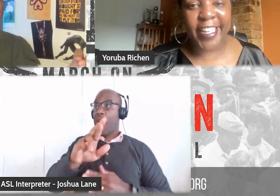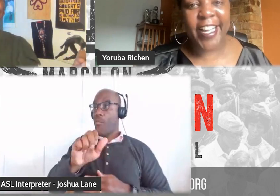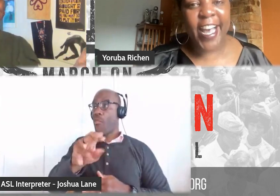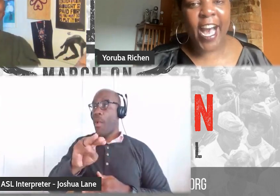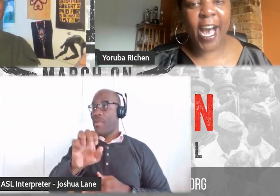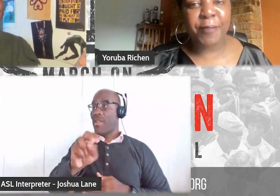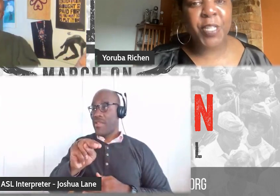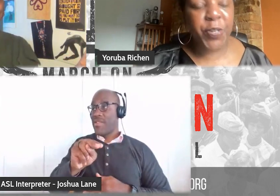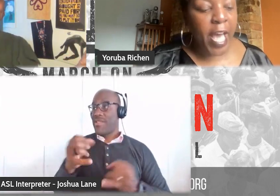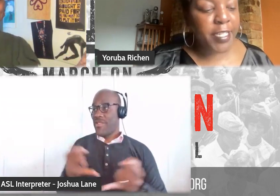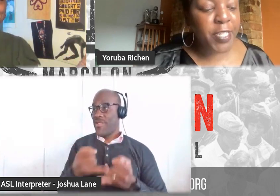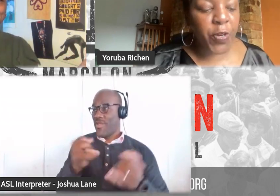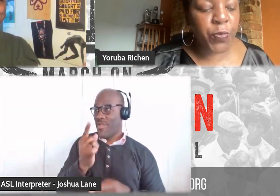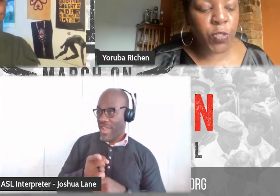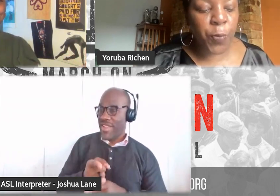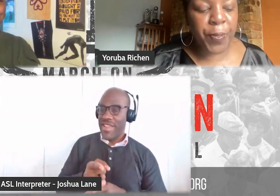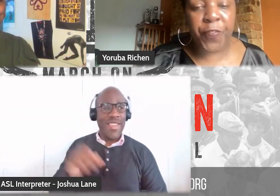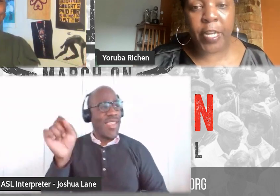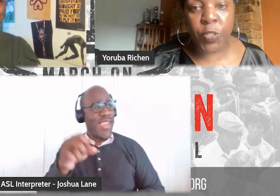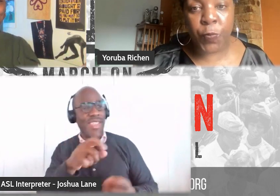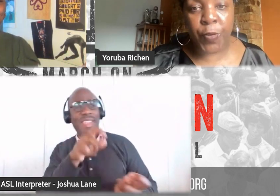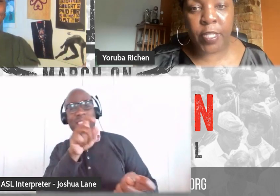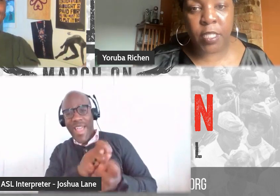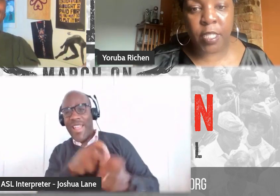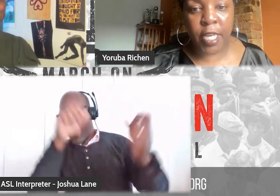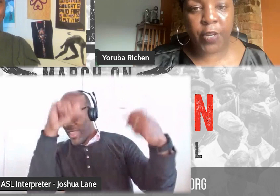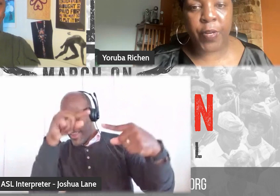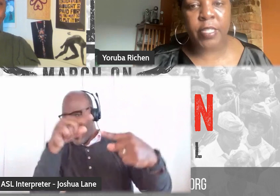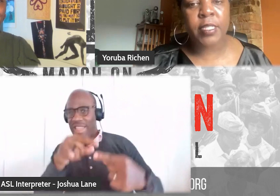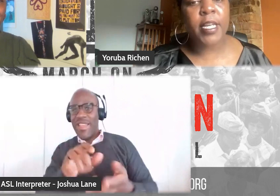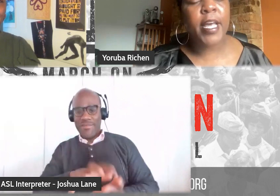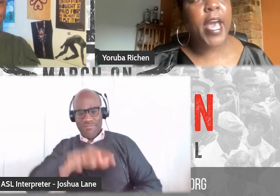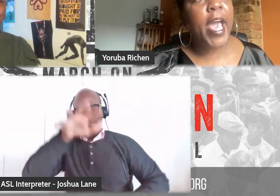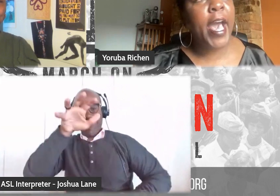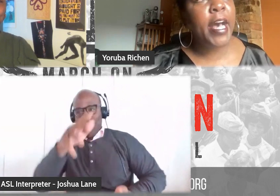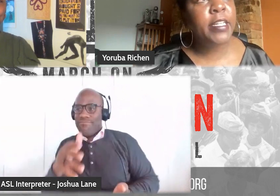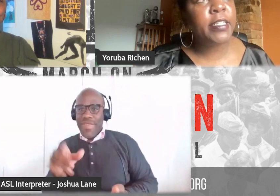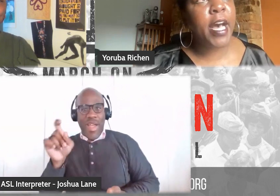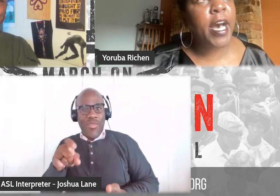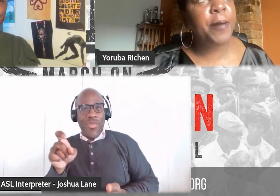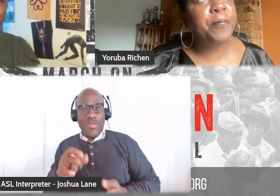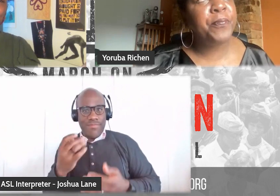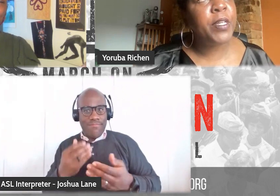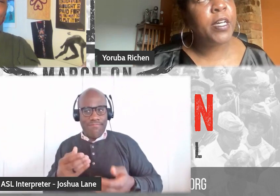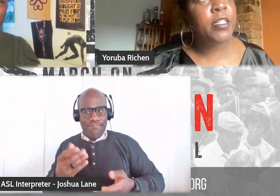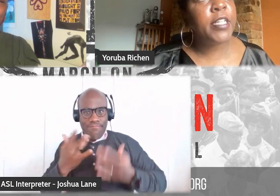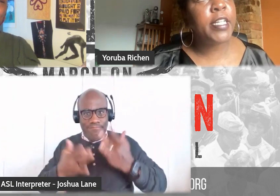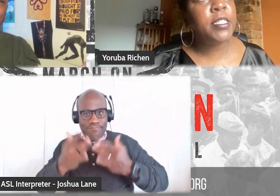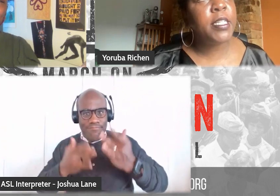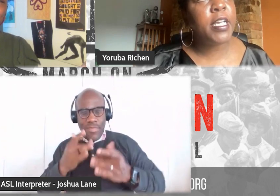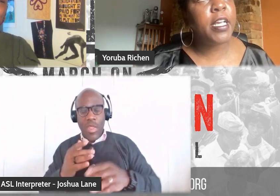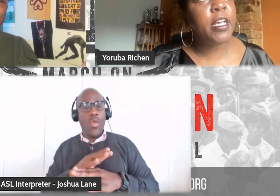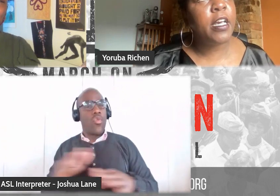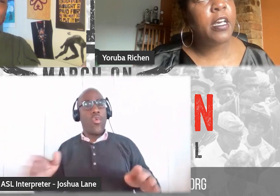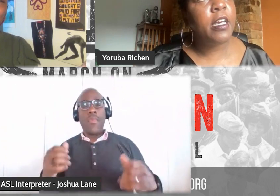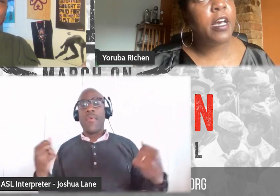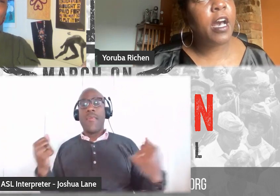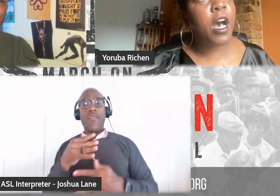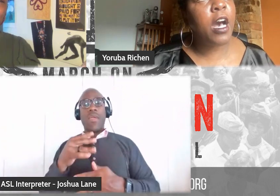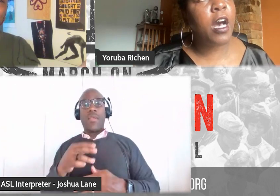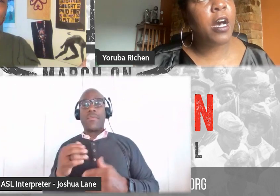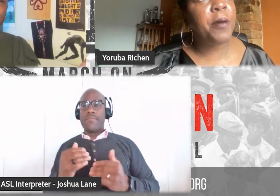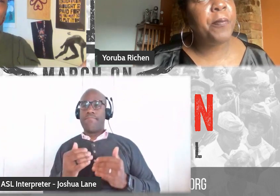exactly. So, yeah, so don't be afraid to, to take risks. And let's see.